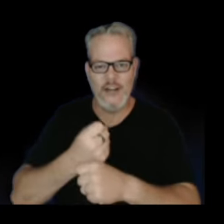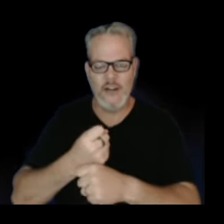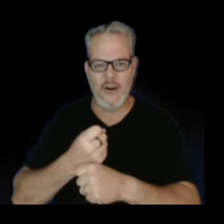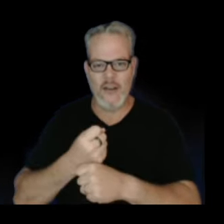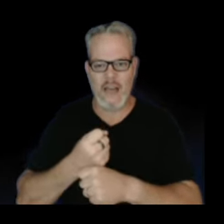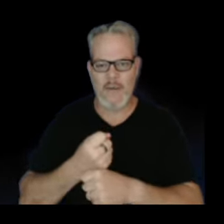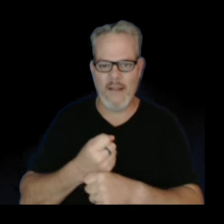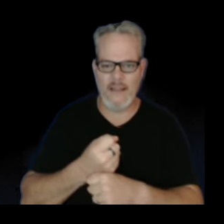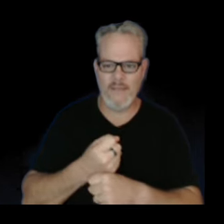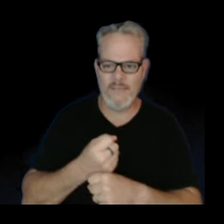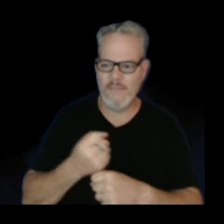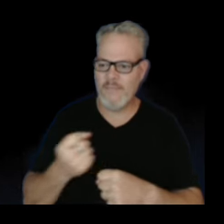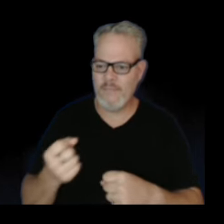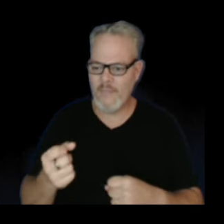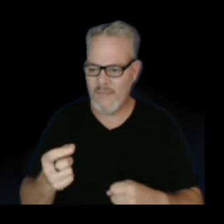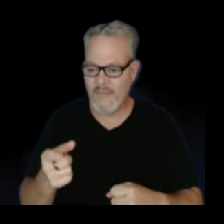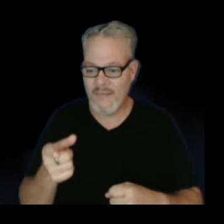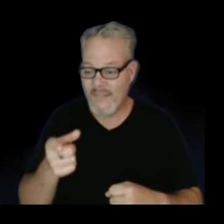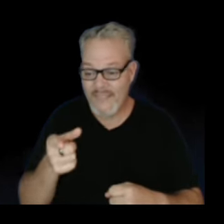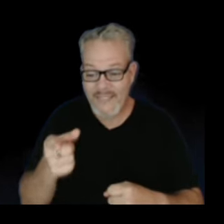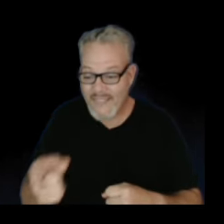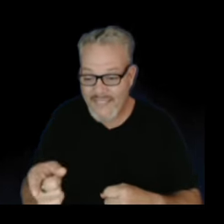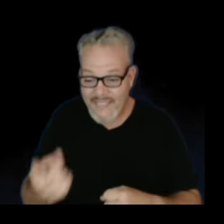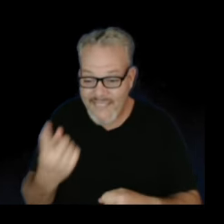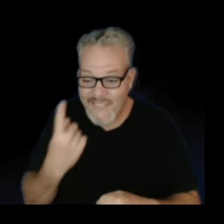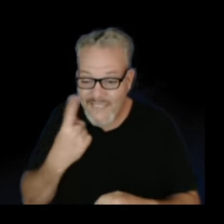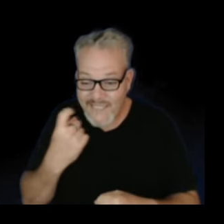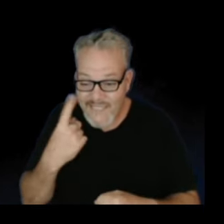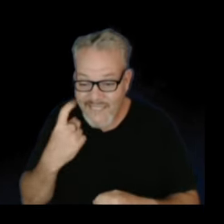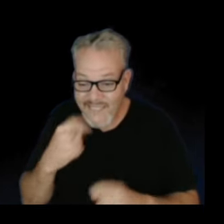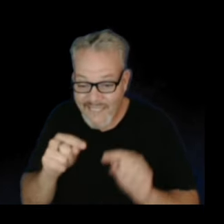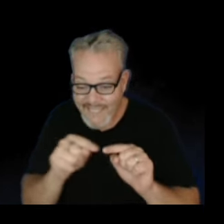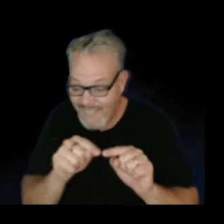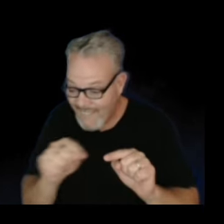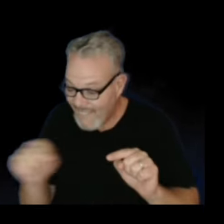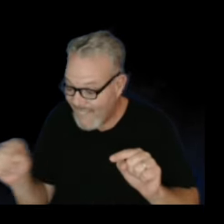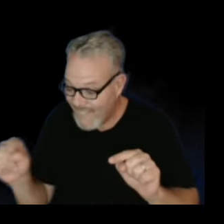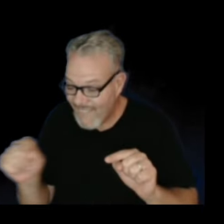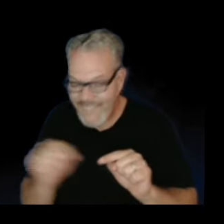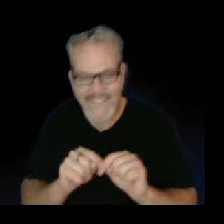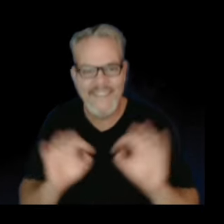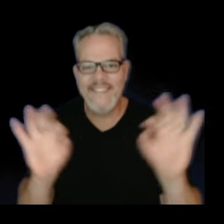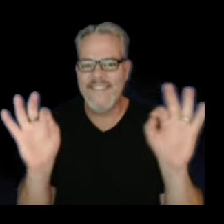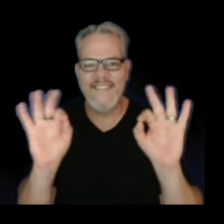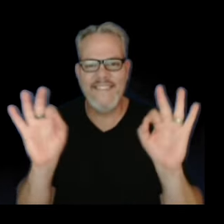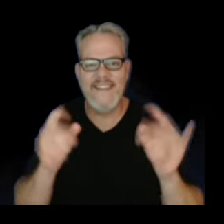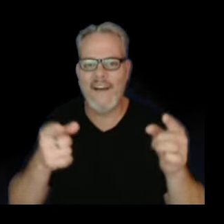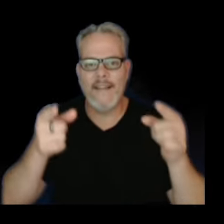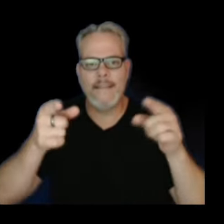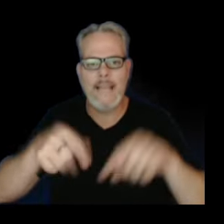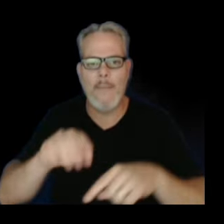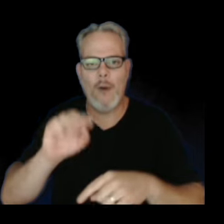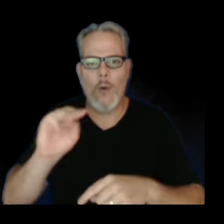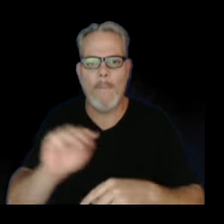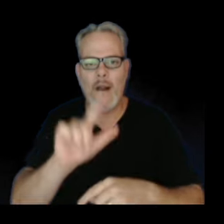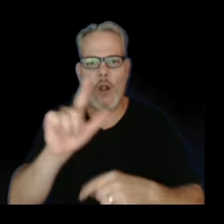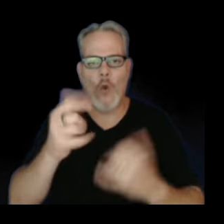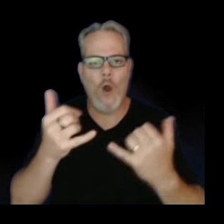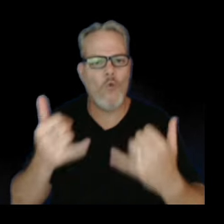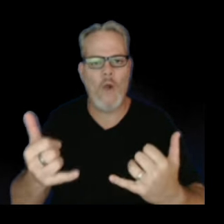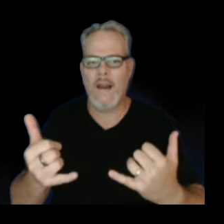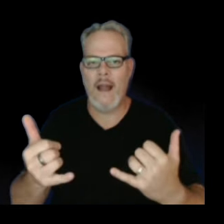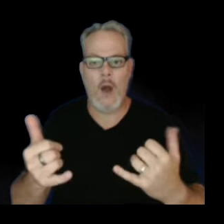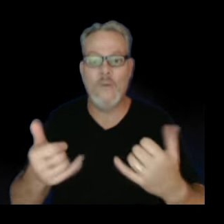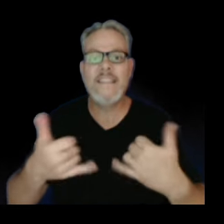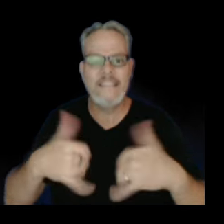And that's the most exciting thing happening on Mauna Loa right now. Mauna Loa is still inflating, filling